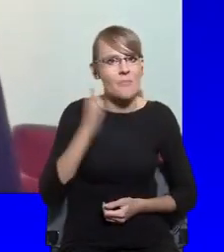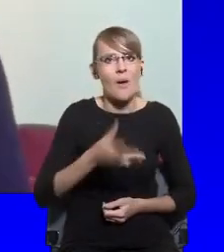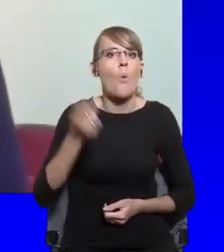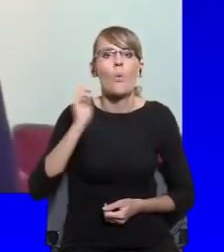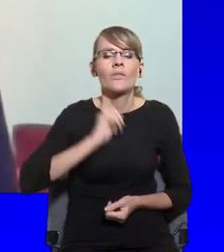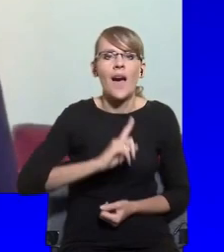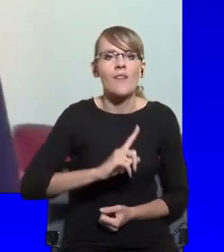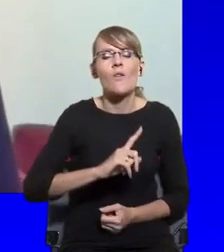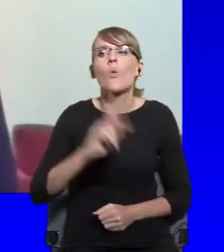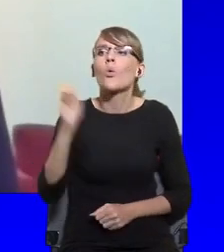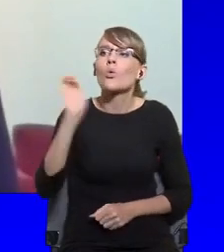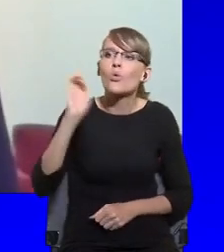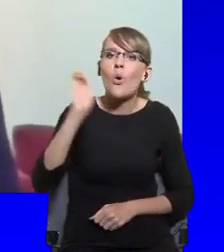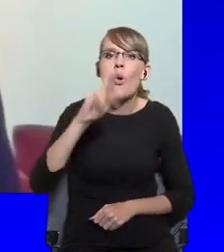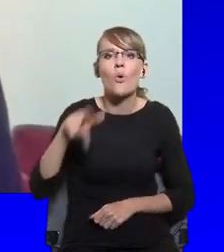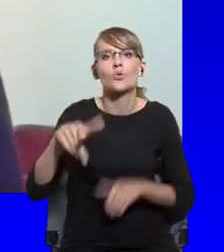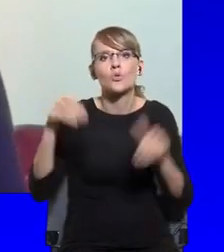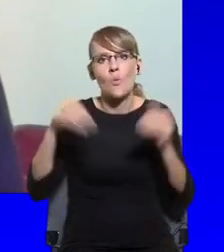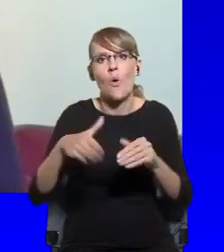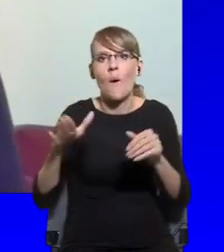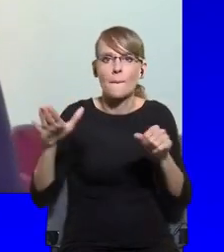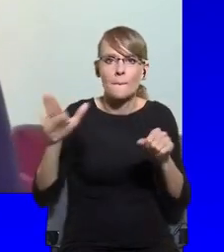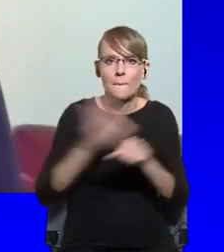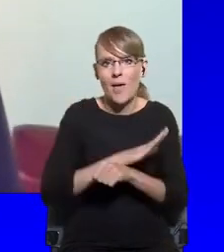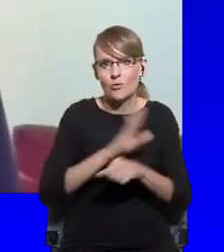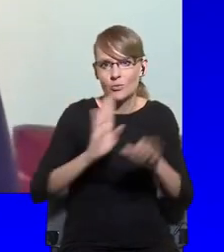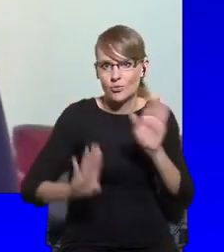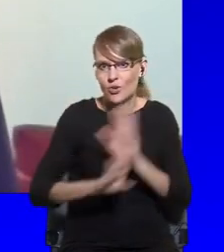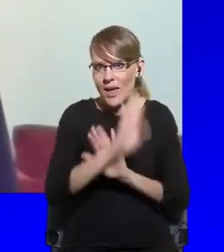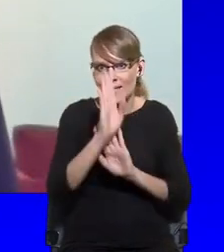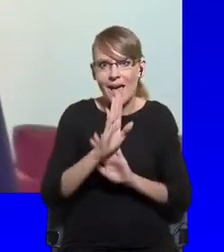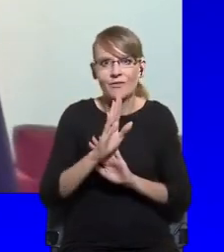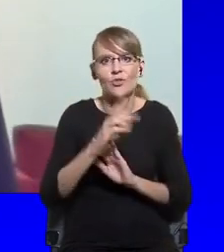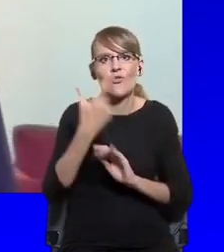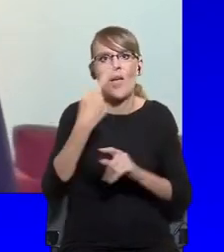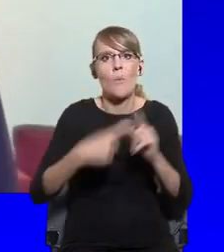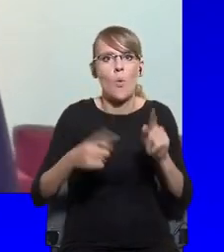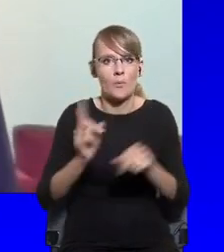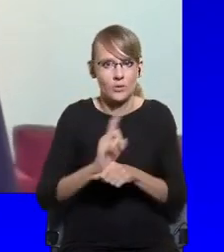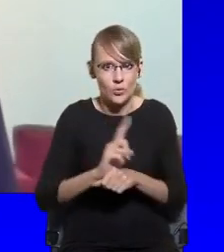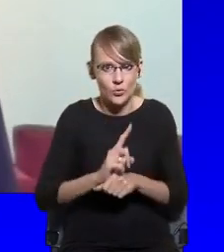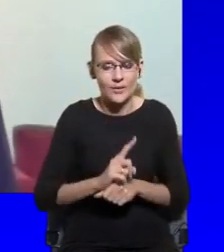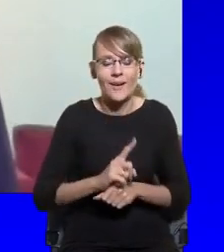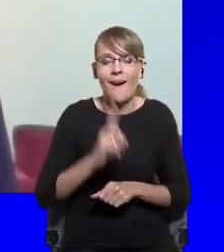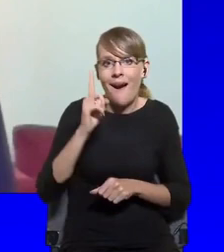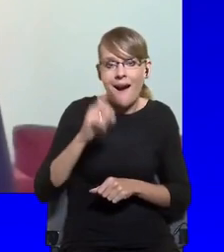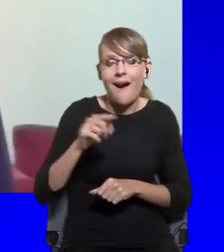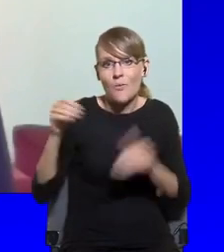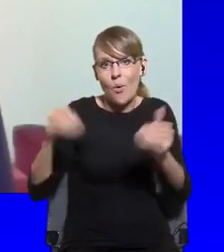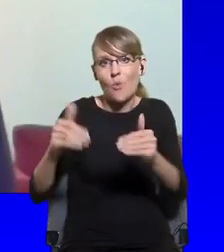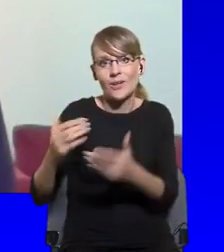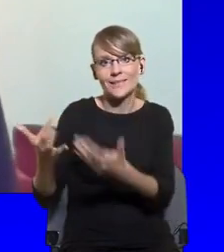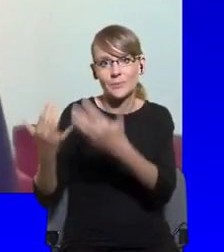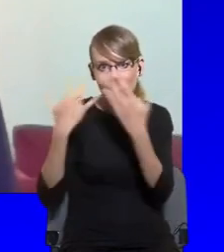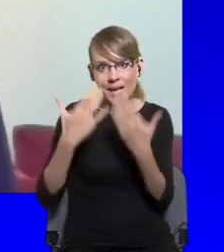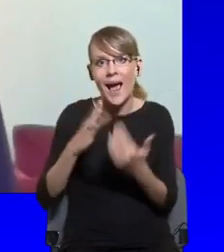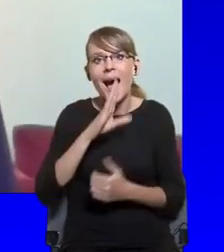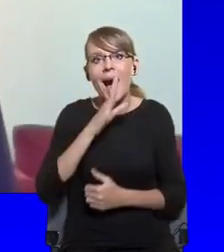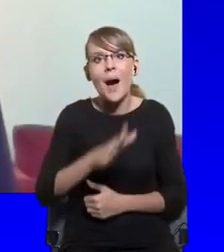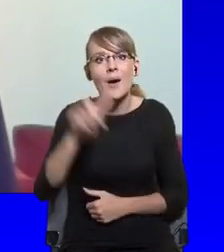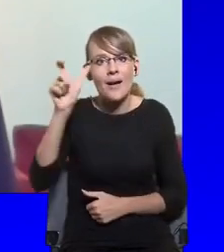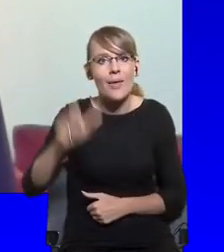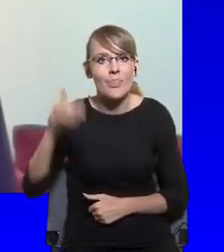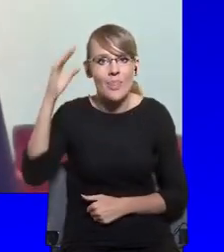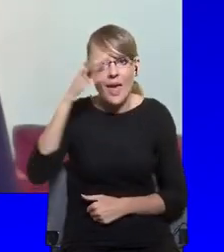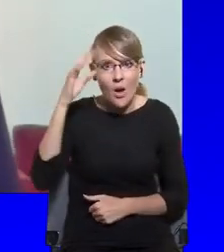in about two and a half minutes. But taking an inspiration from the American political theorist Judith Schlar, I